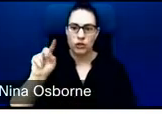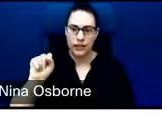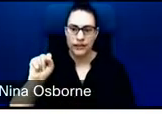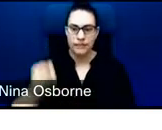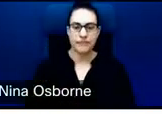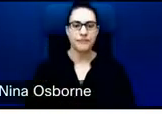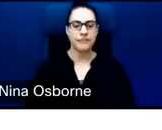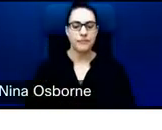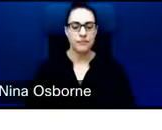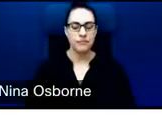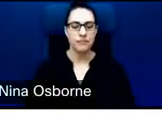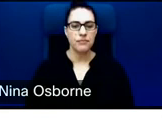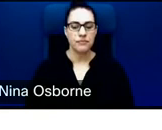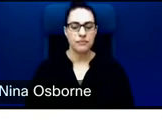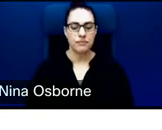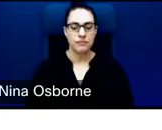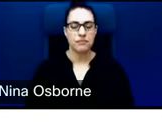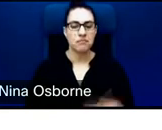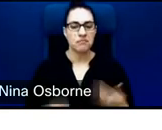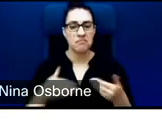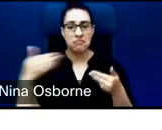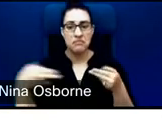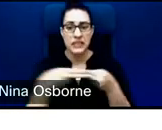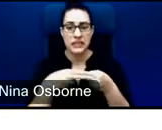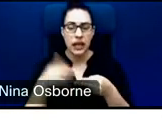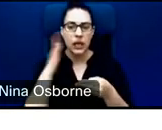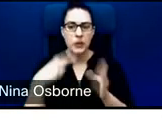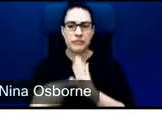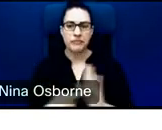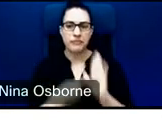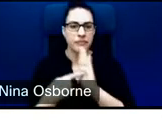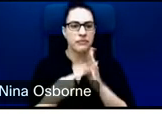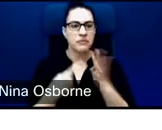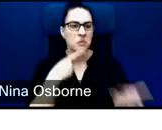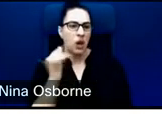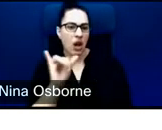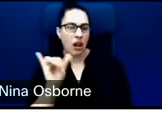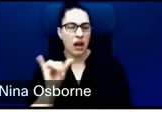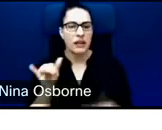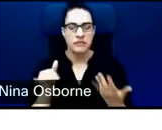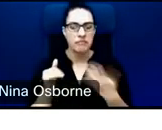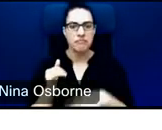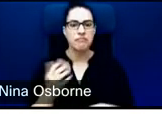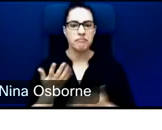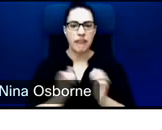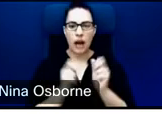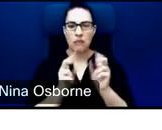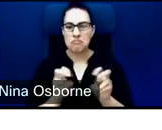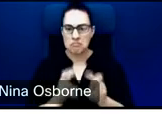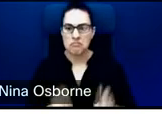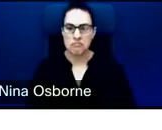through to the next slide here and give you an overview of what the impact quotient does in terms of our process. Great.